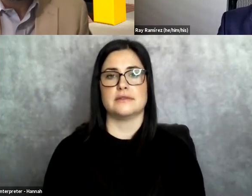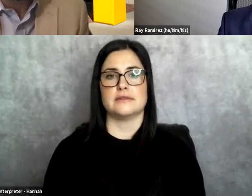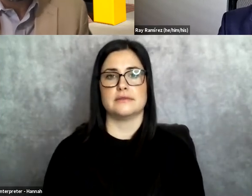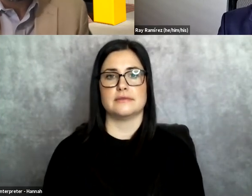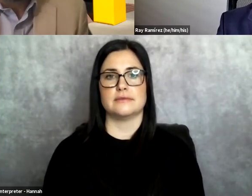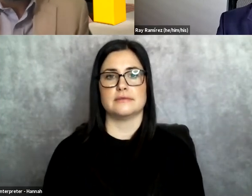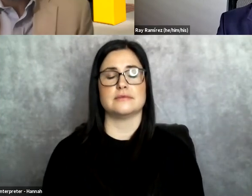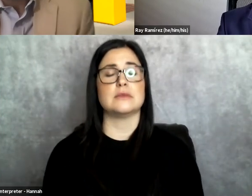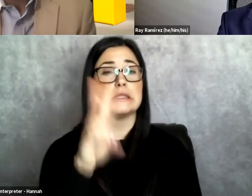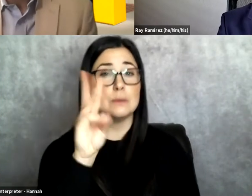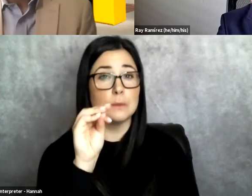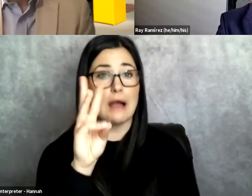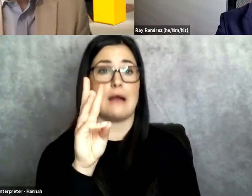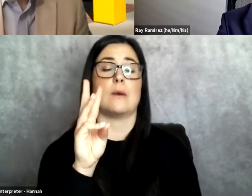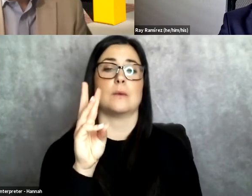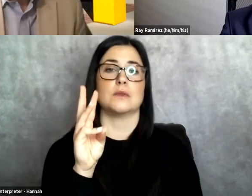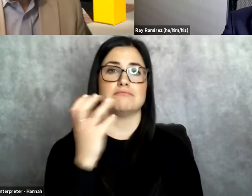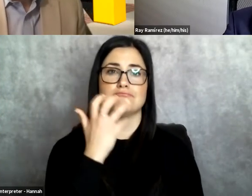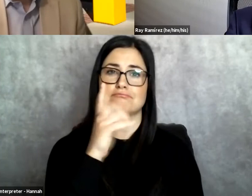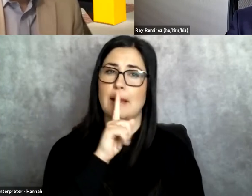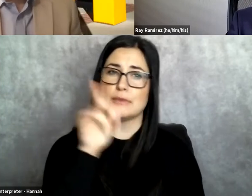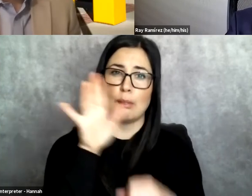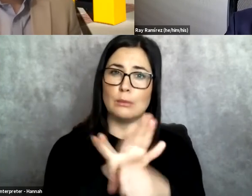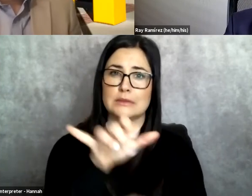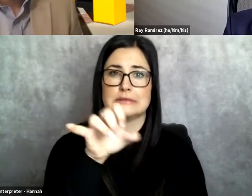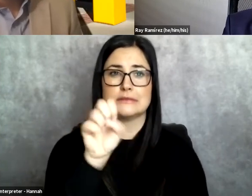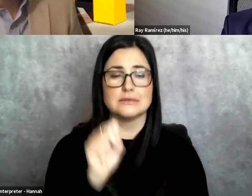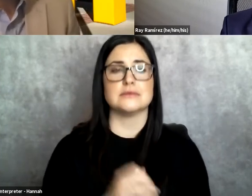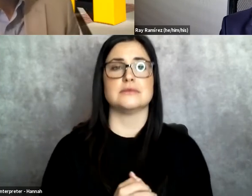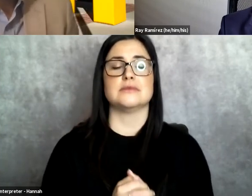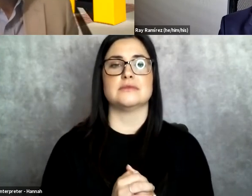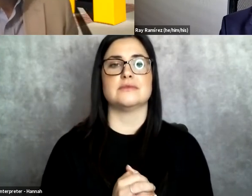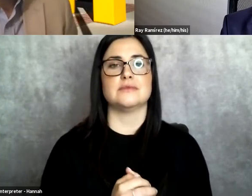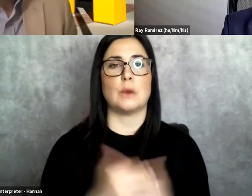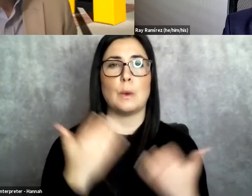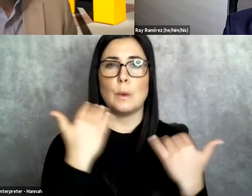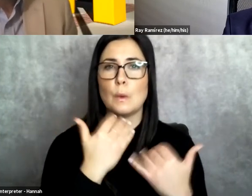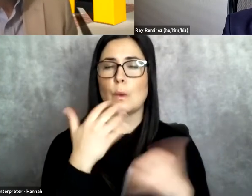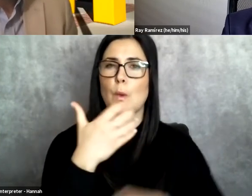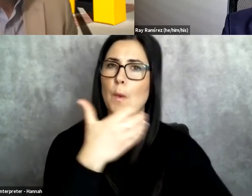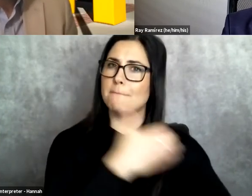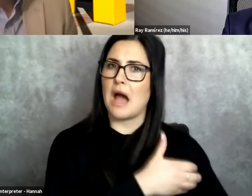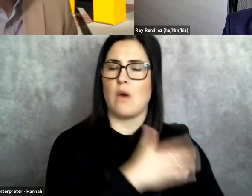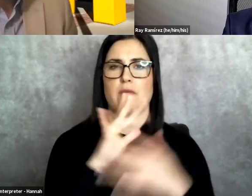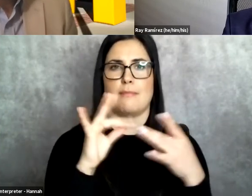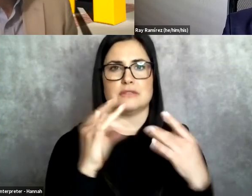Wow. Absolutely. That is so thoughtful and so powerful. And I